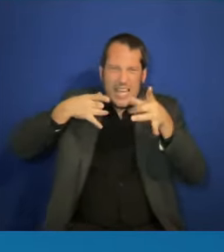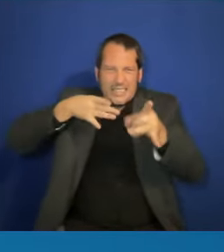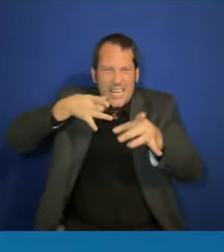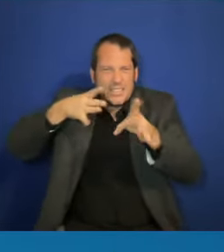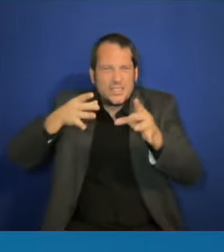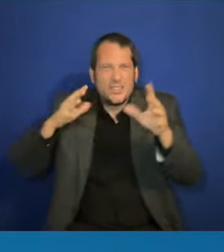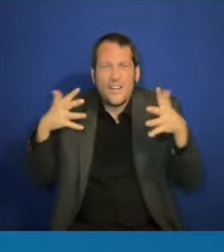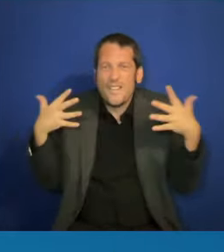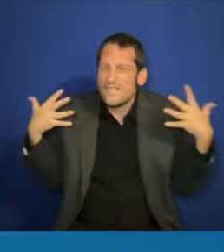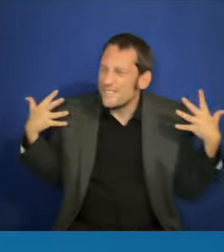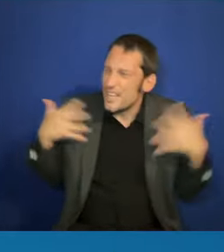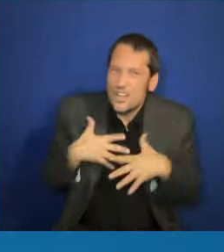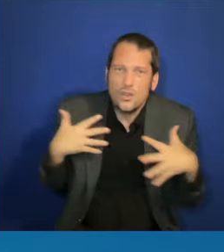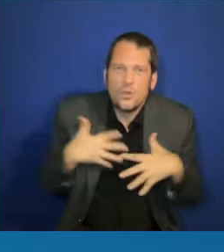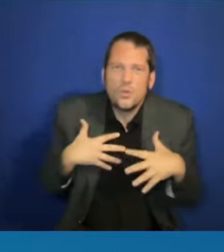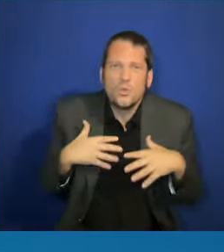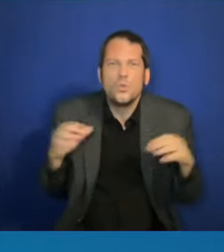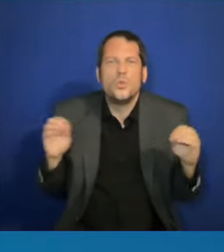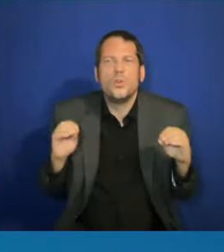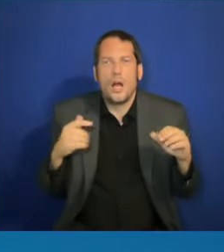to be, to have ambition.